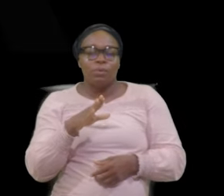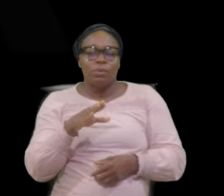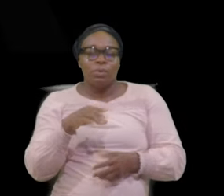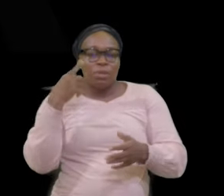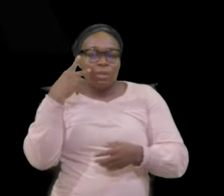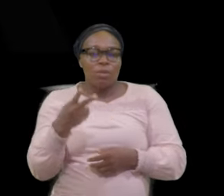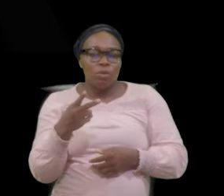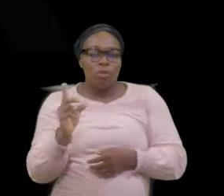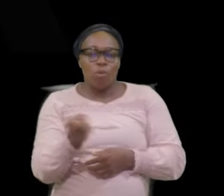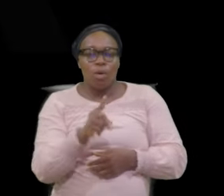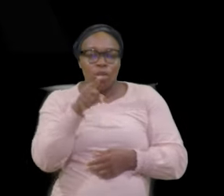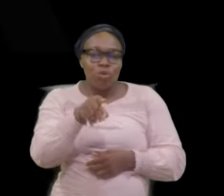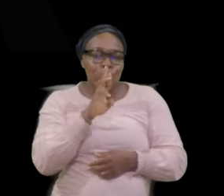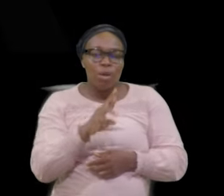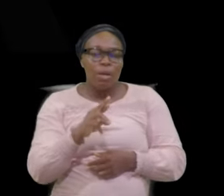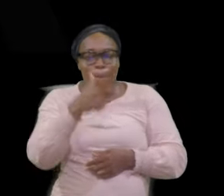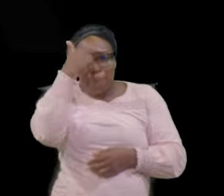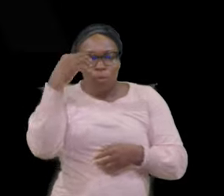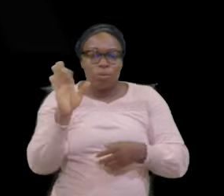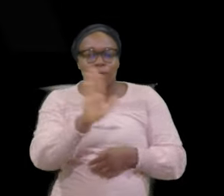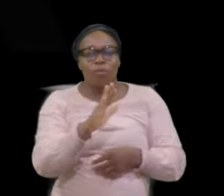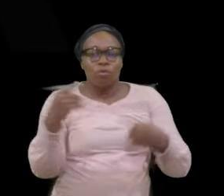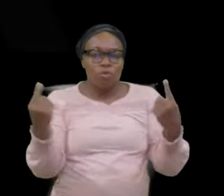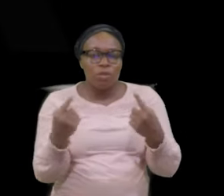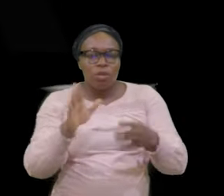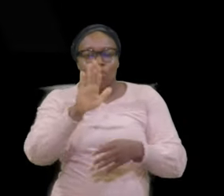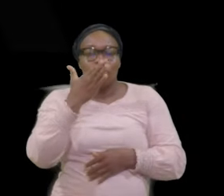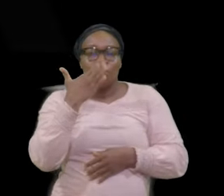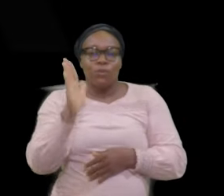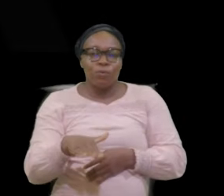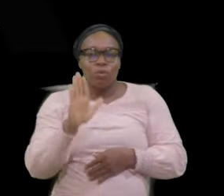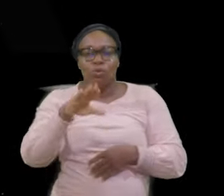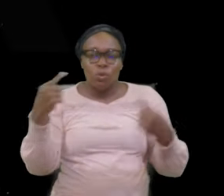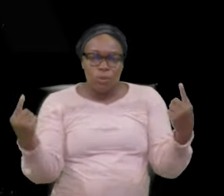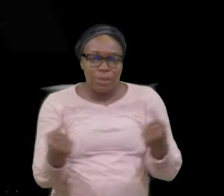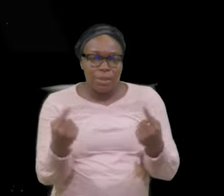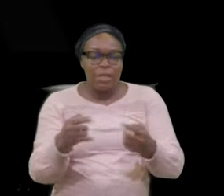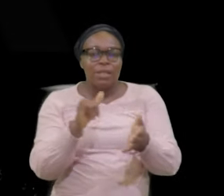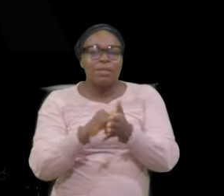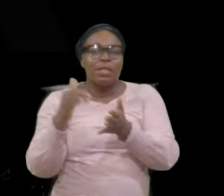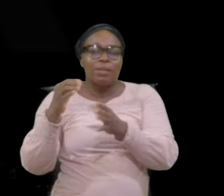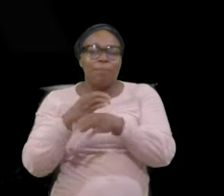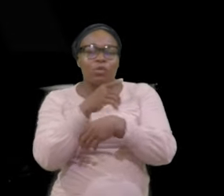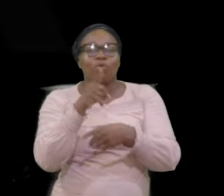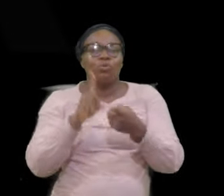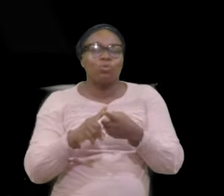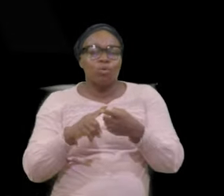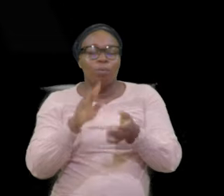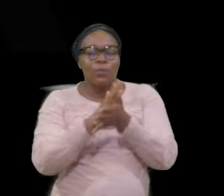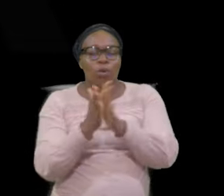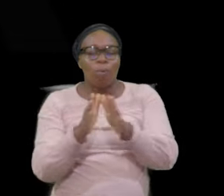Transgression It's your Evil And it's Your sin That made You to Become Like